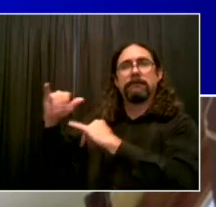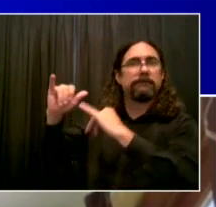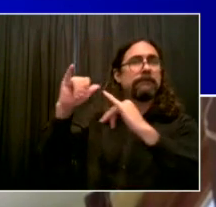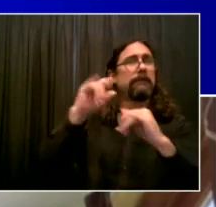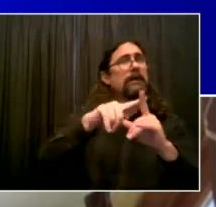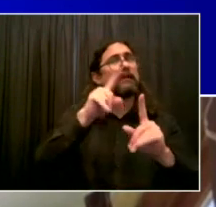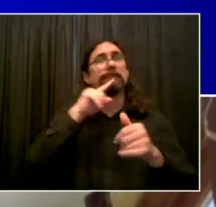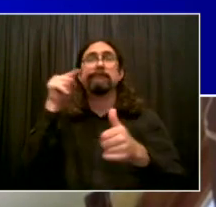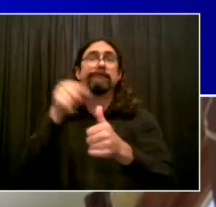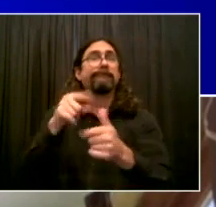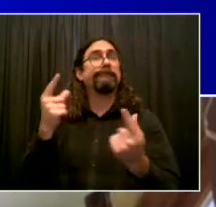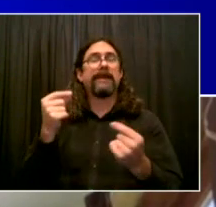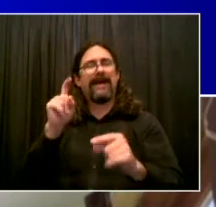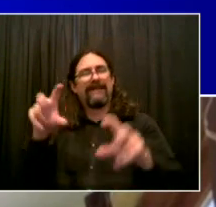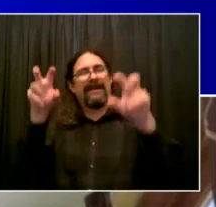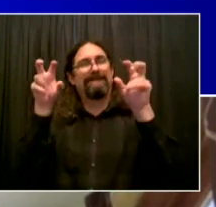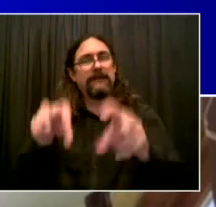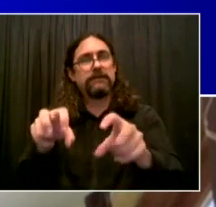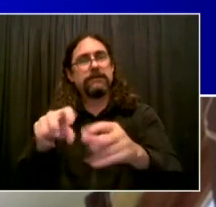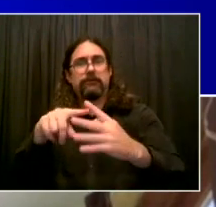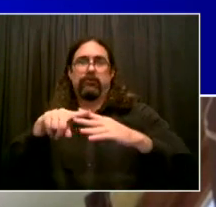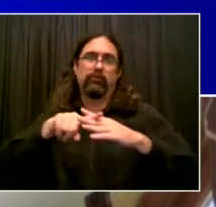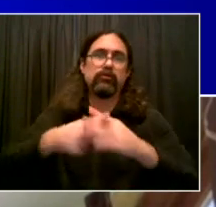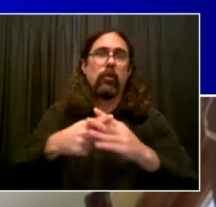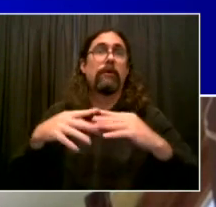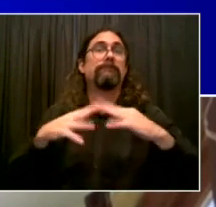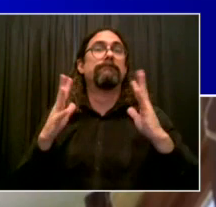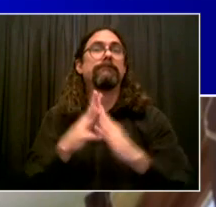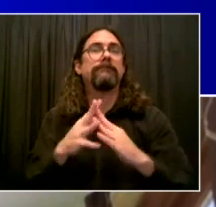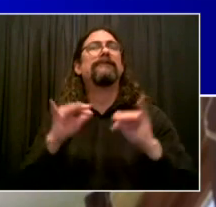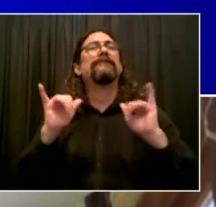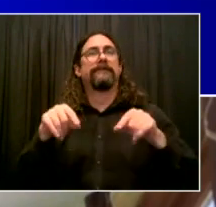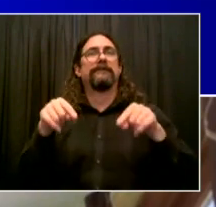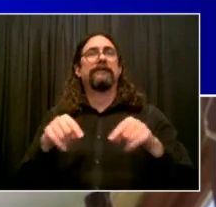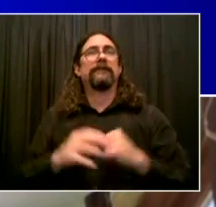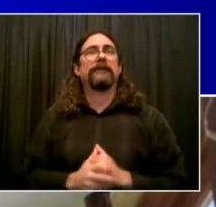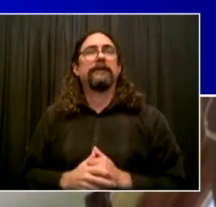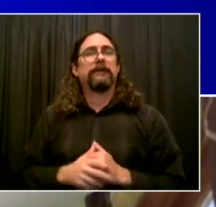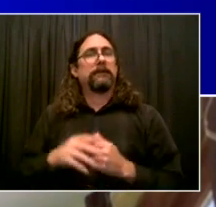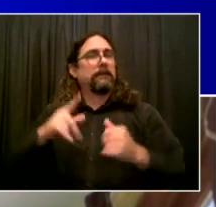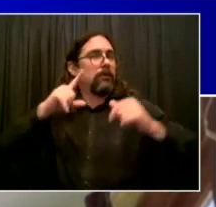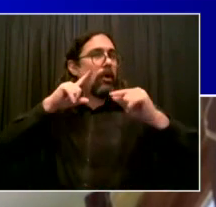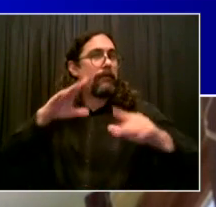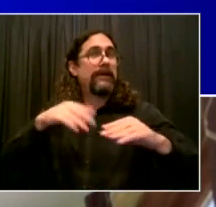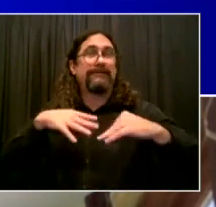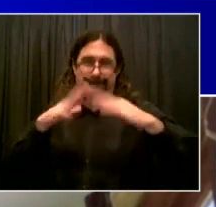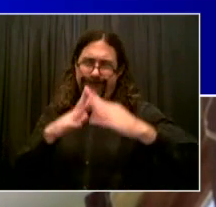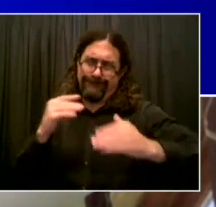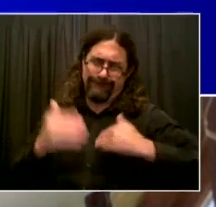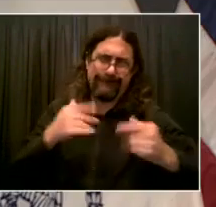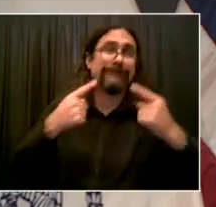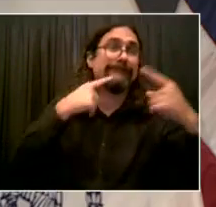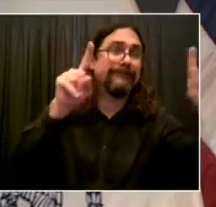I hope, provide an example to the whole nation that this is the future of health care. Thank you very much.